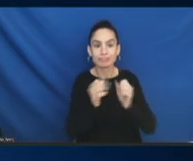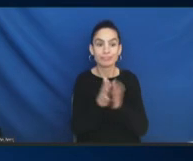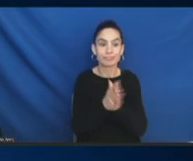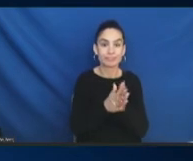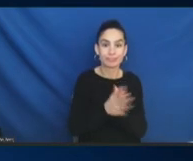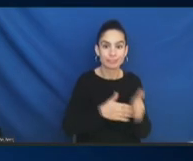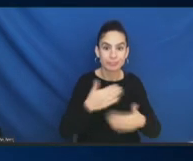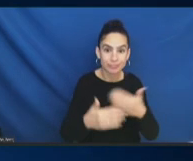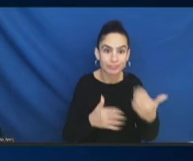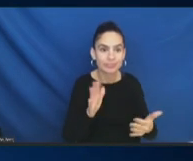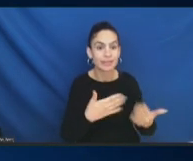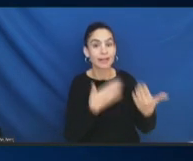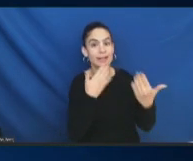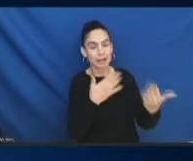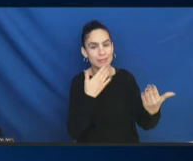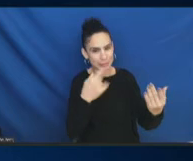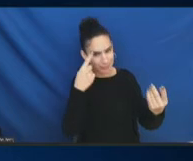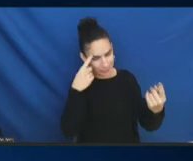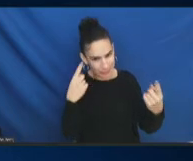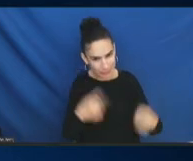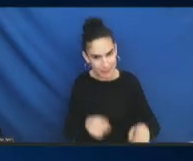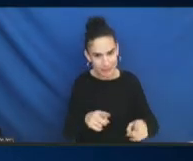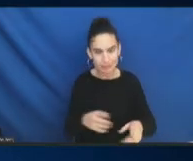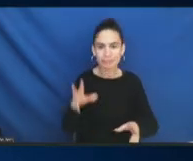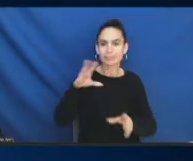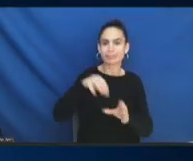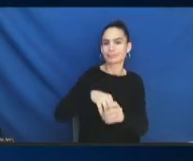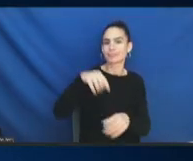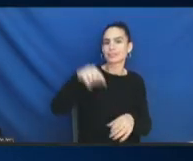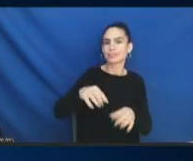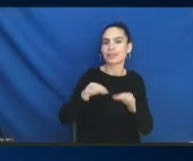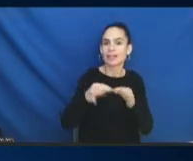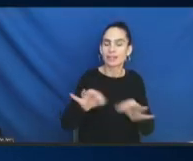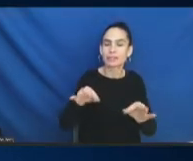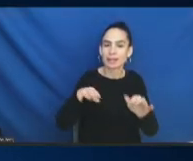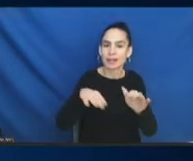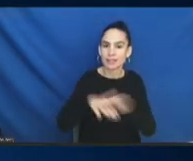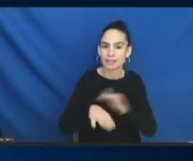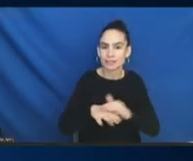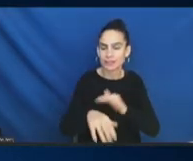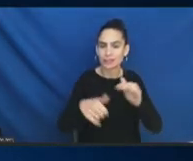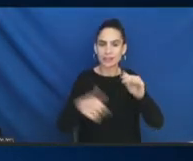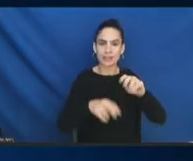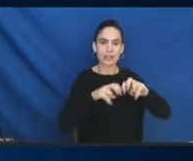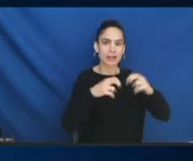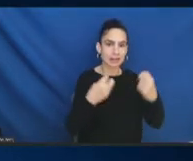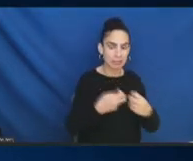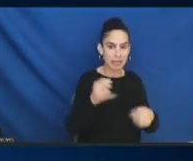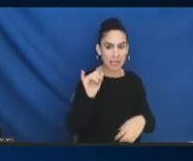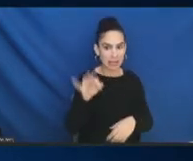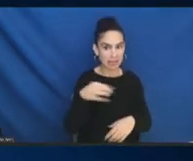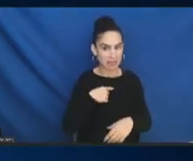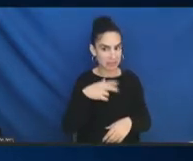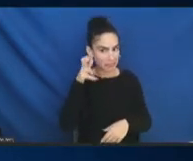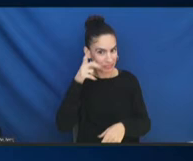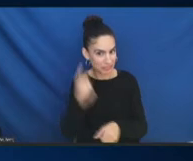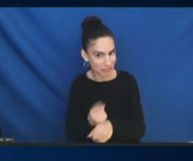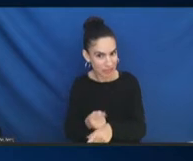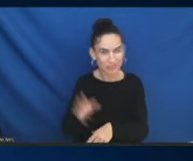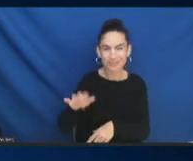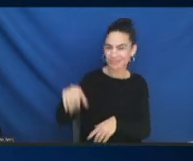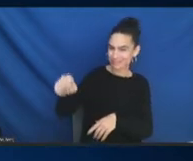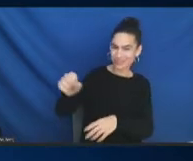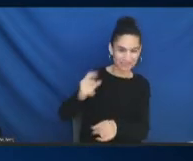be on the, on the language access subcommittee, as I, if I, if I heard you correctly. Yes. you. Teresita.